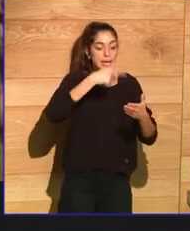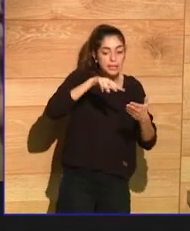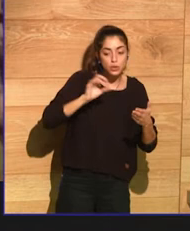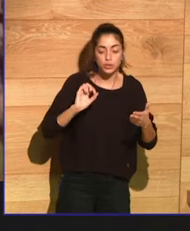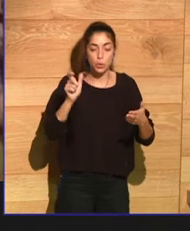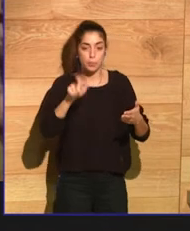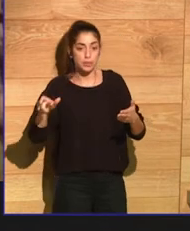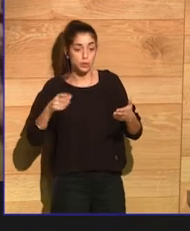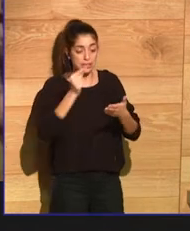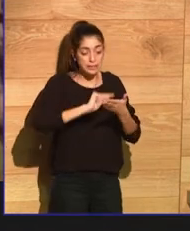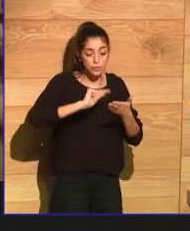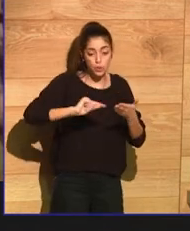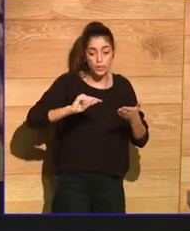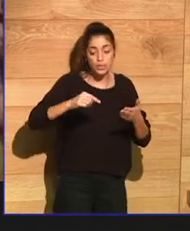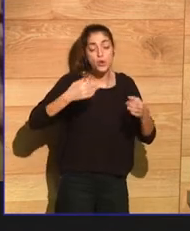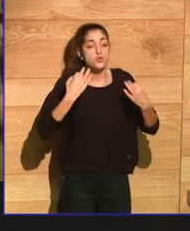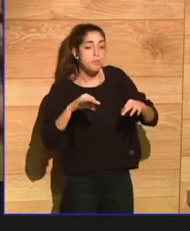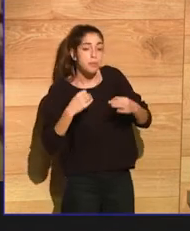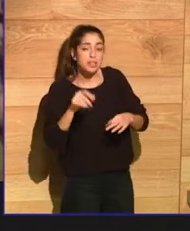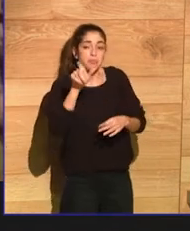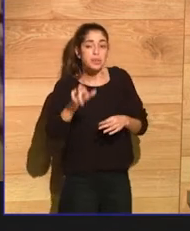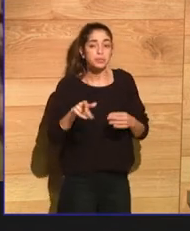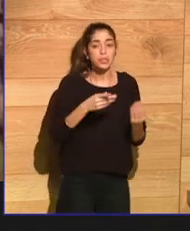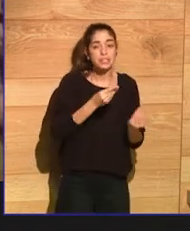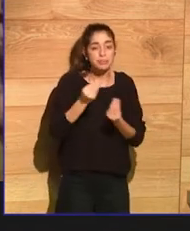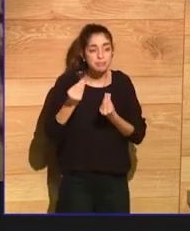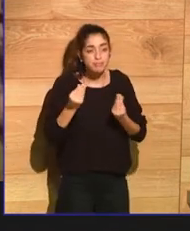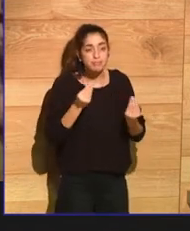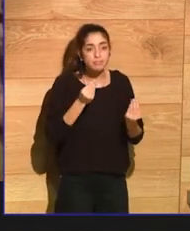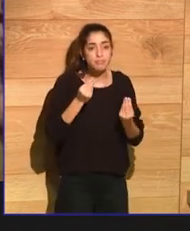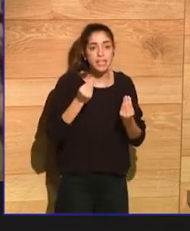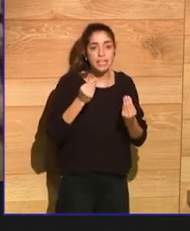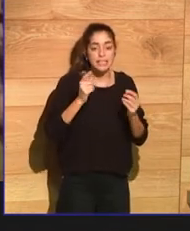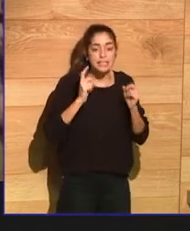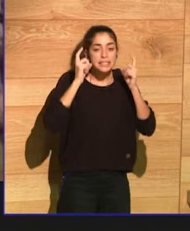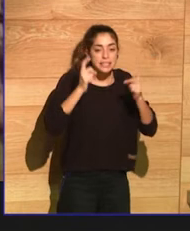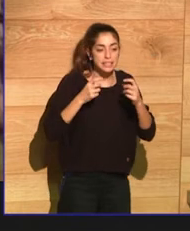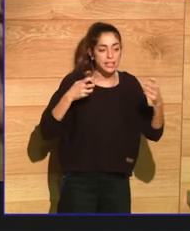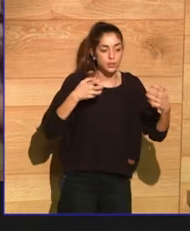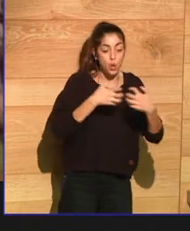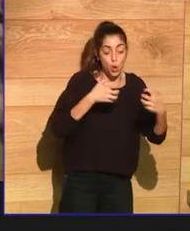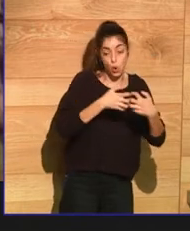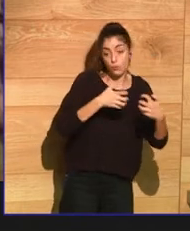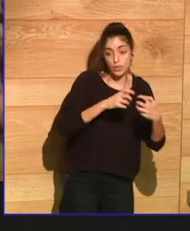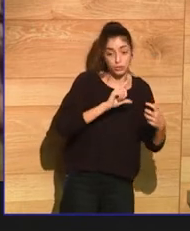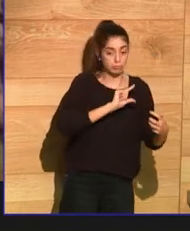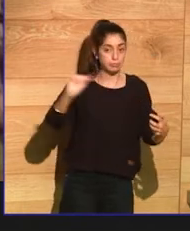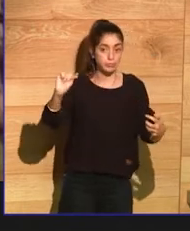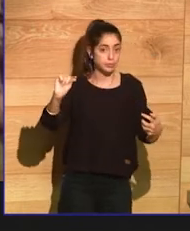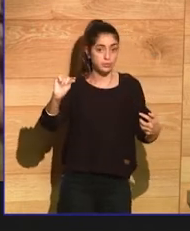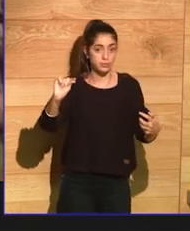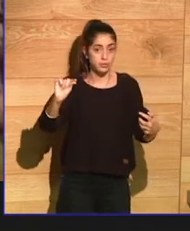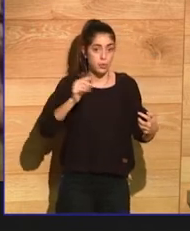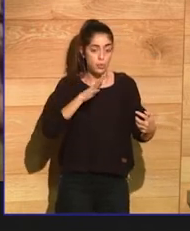that shy away from conflict, that writers are these reclusive people because